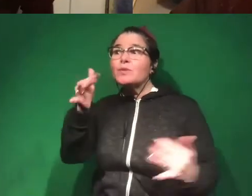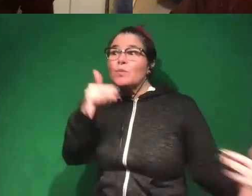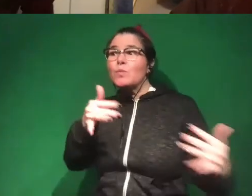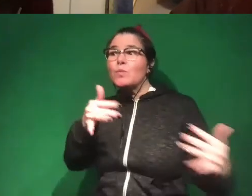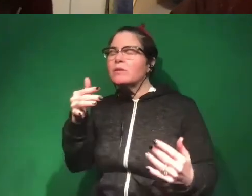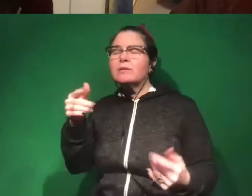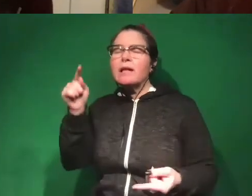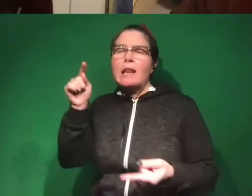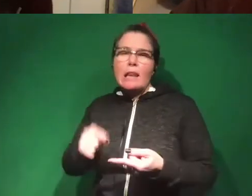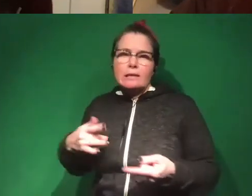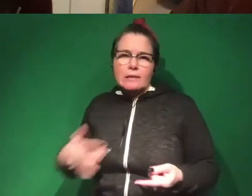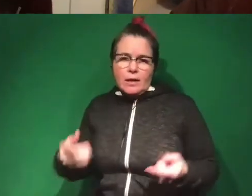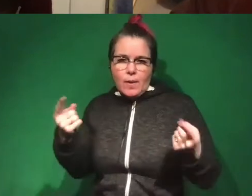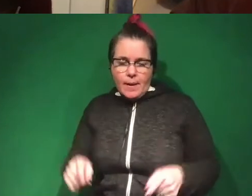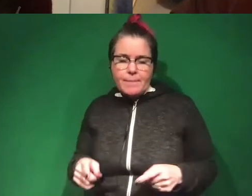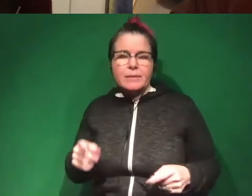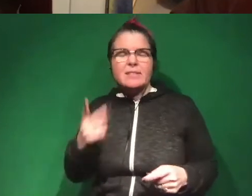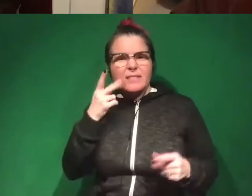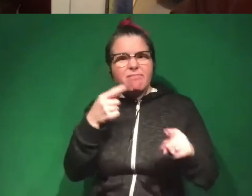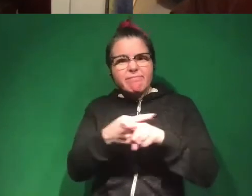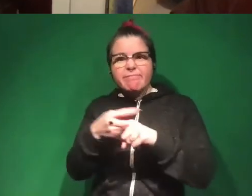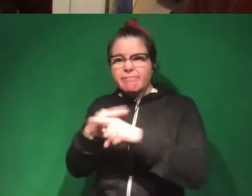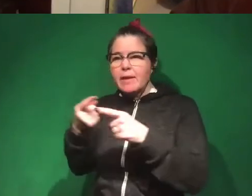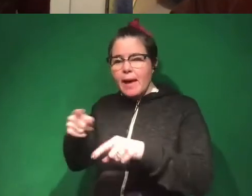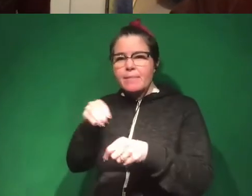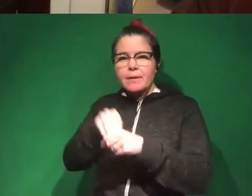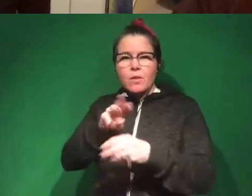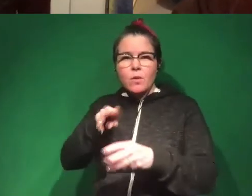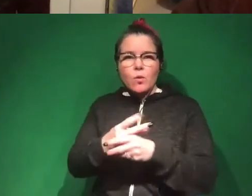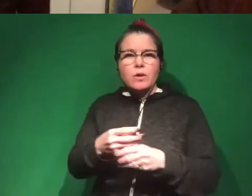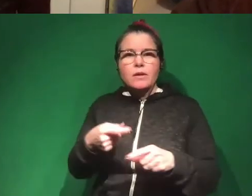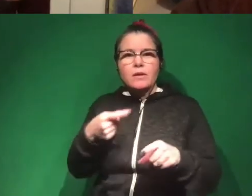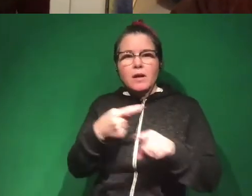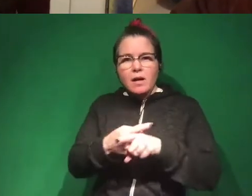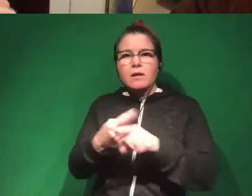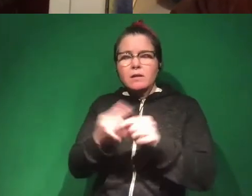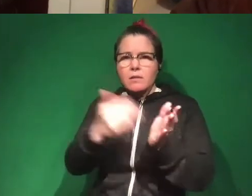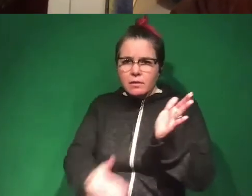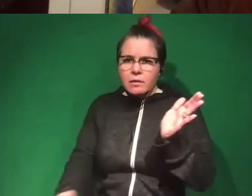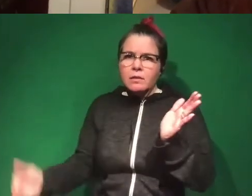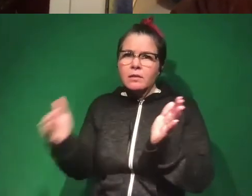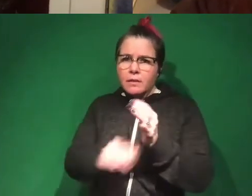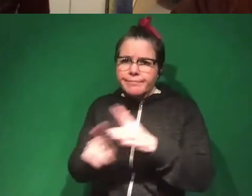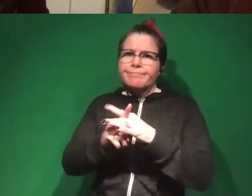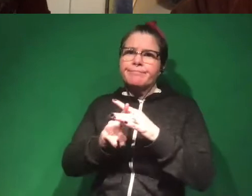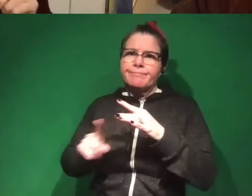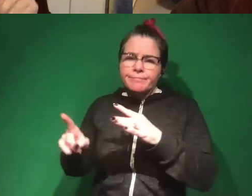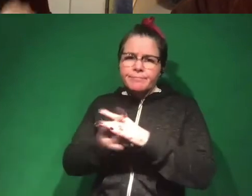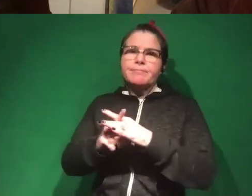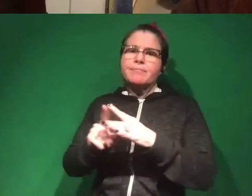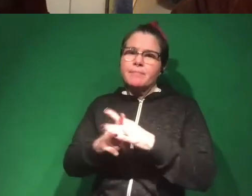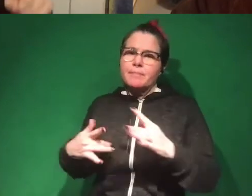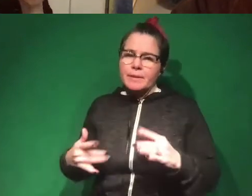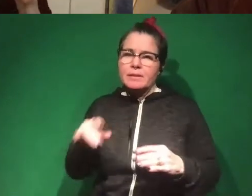a lot of the conflicts that we see in the world today. They're often conflicts that are iterative, conflicts that keep kind of cropping up over and over again. So